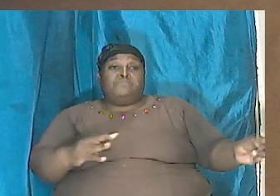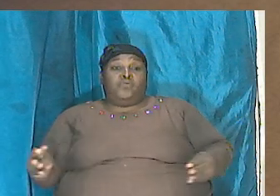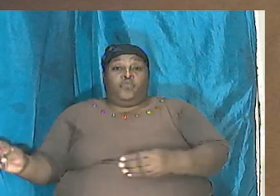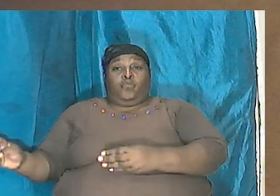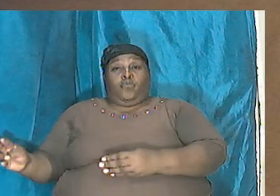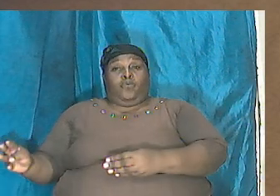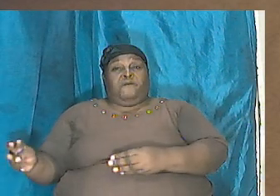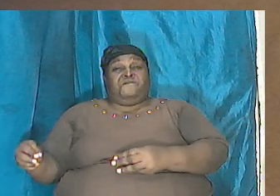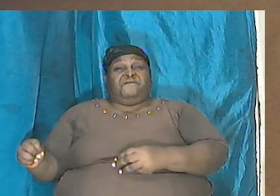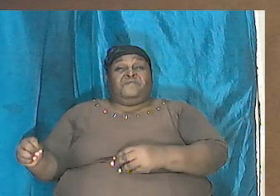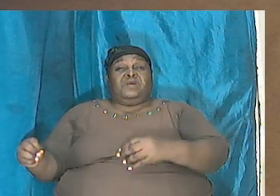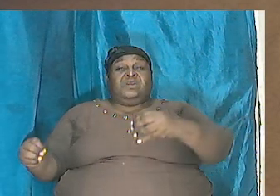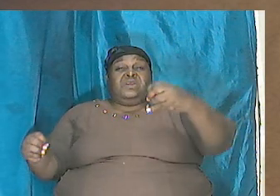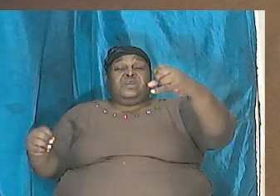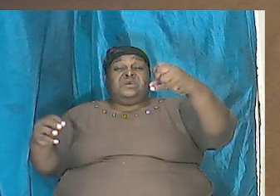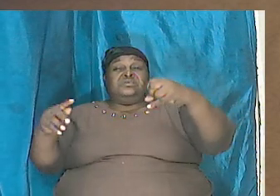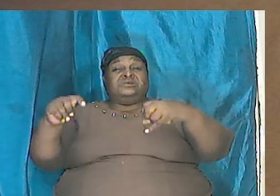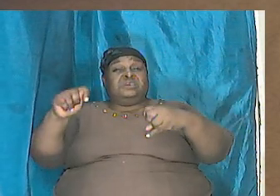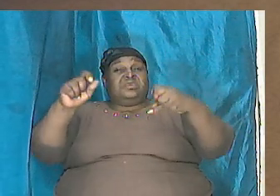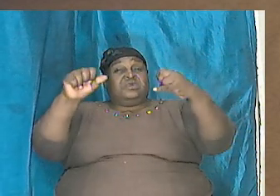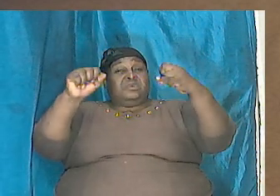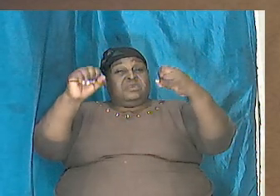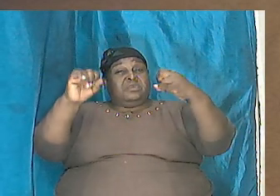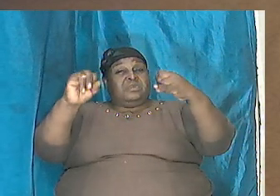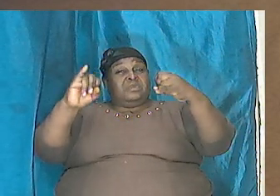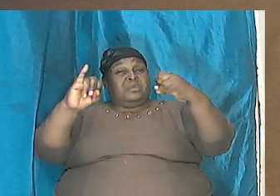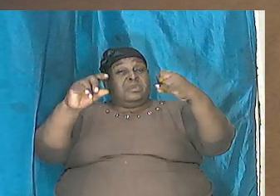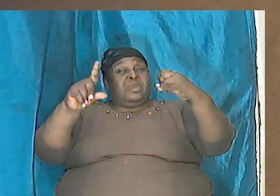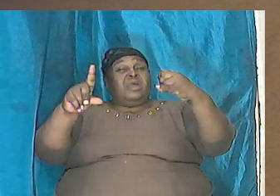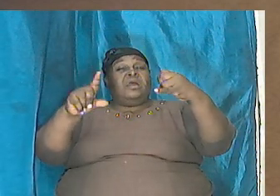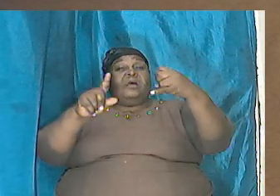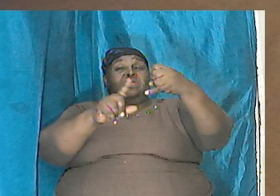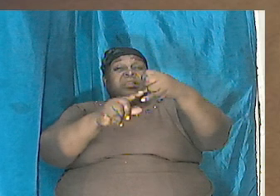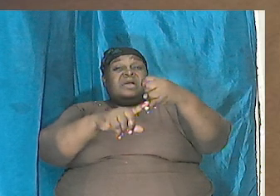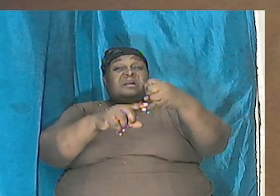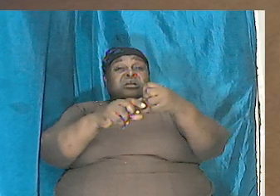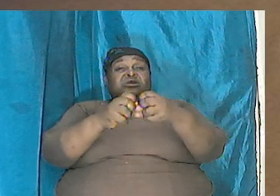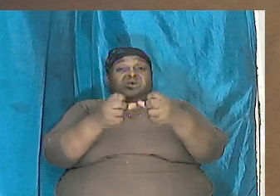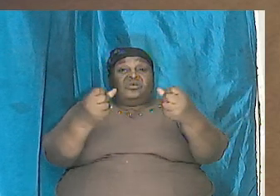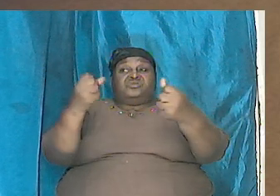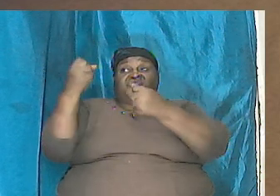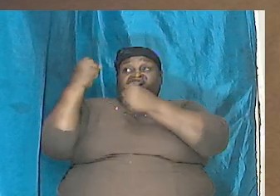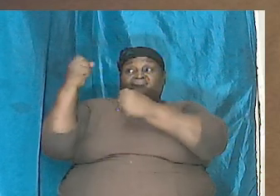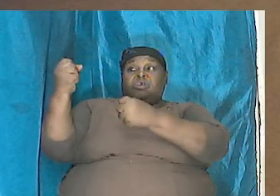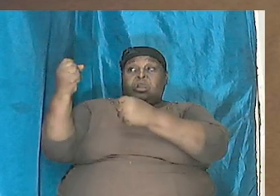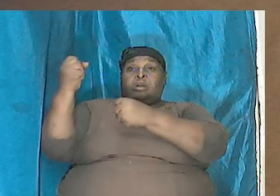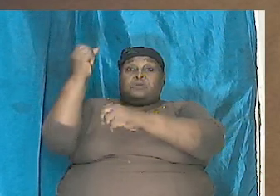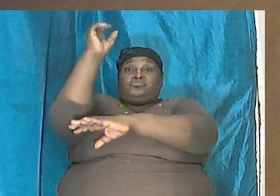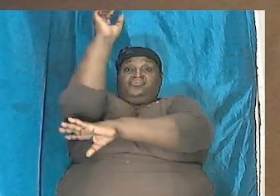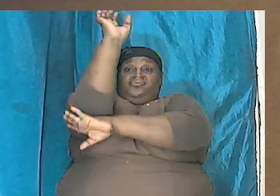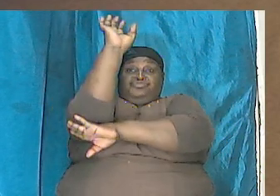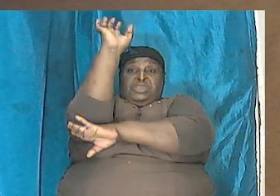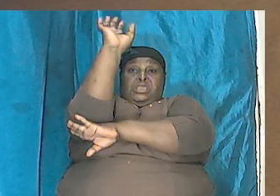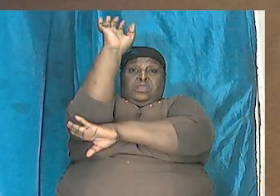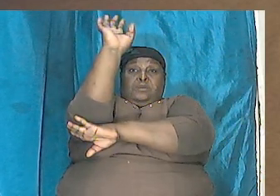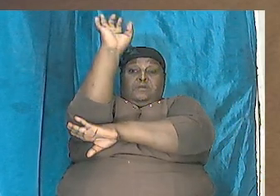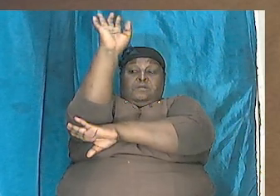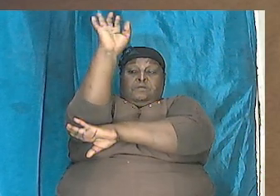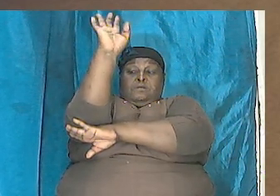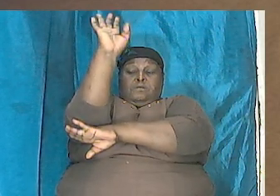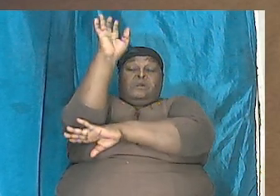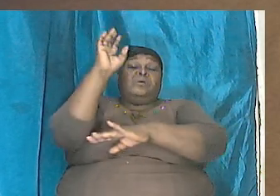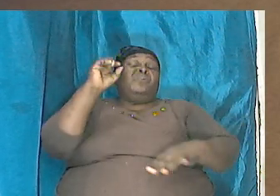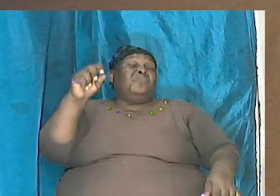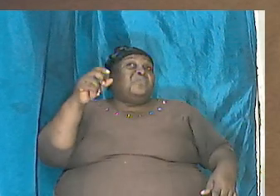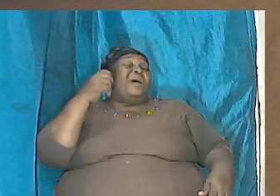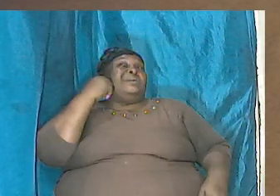like a cedar now folks the cedar here is a tree do we understand